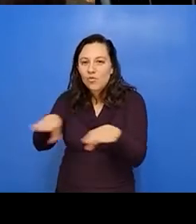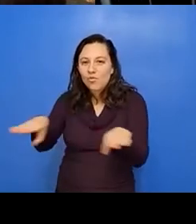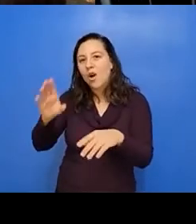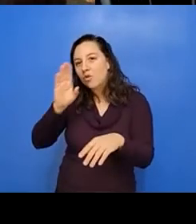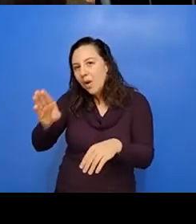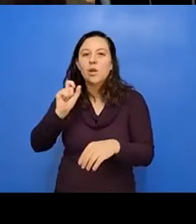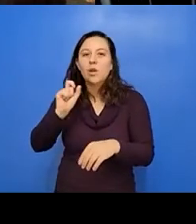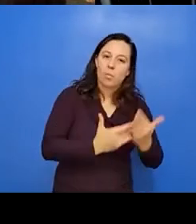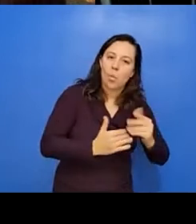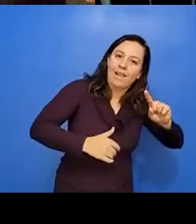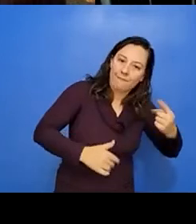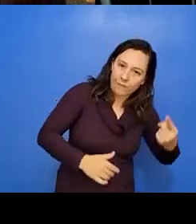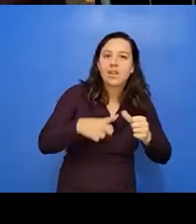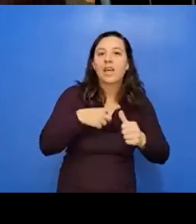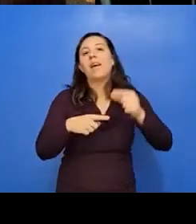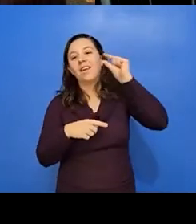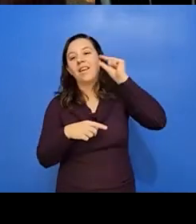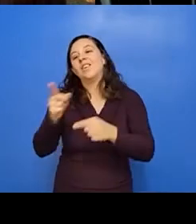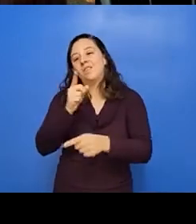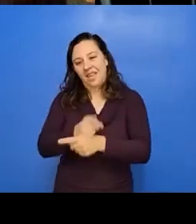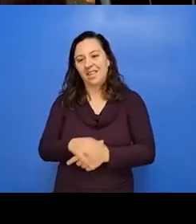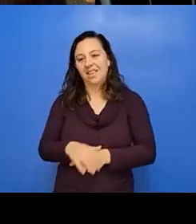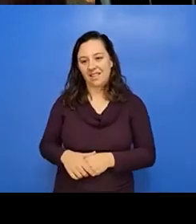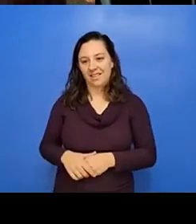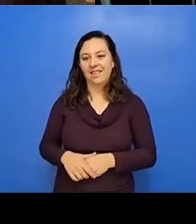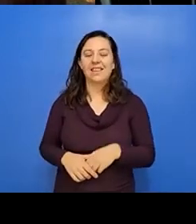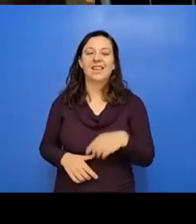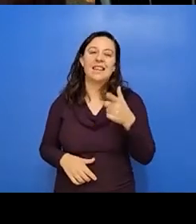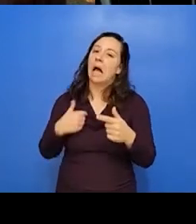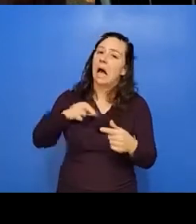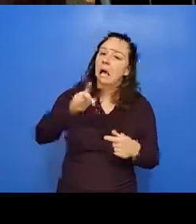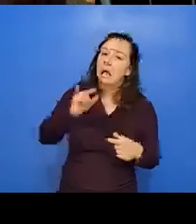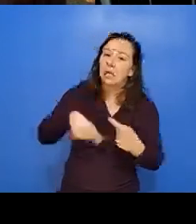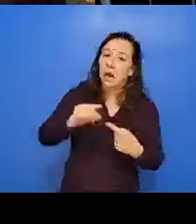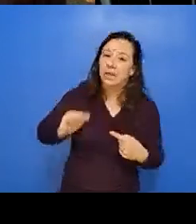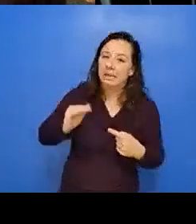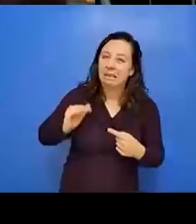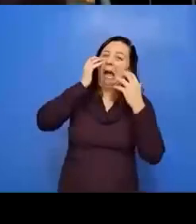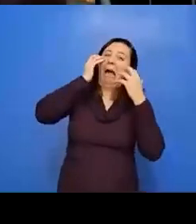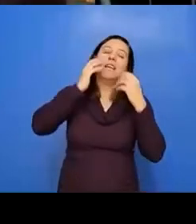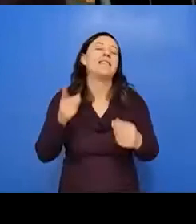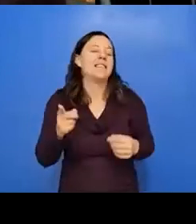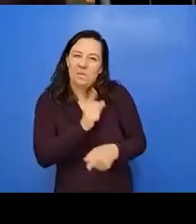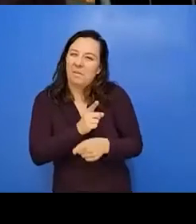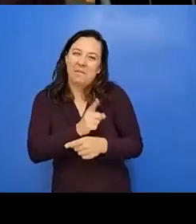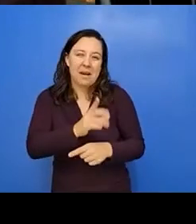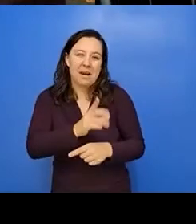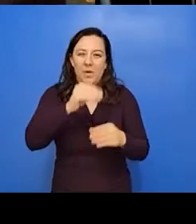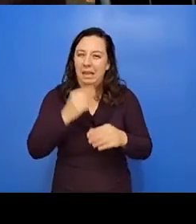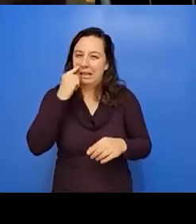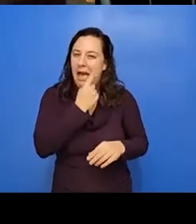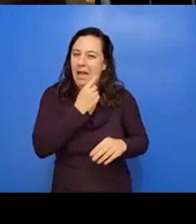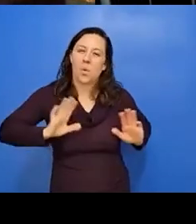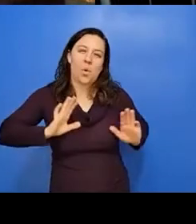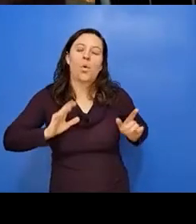I know milkweed in the eyes. Yep. Don't try it. Anybody don't try it. Don't try it. But those, those were the traditional